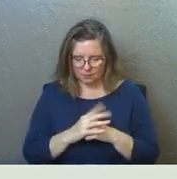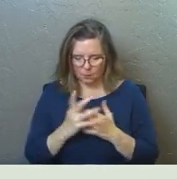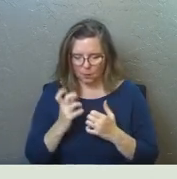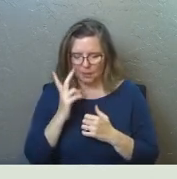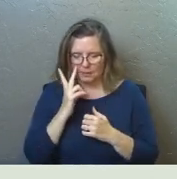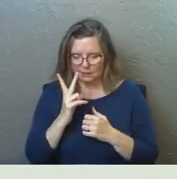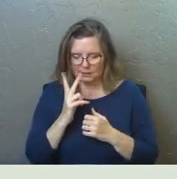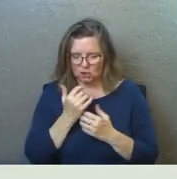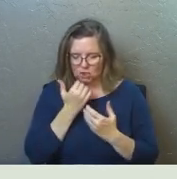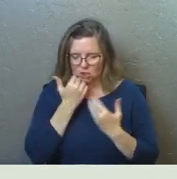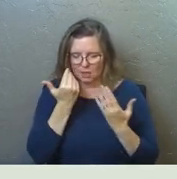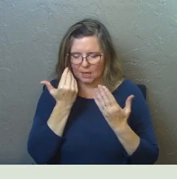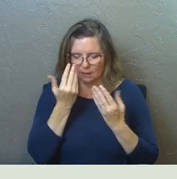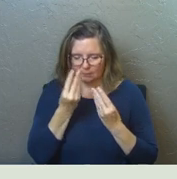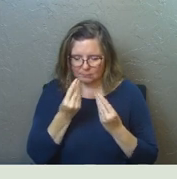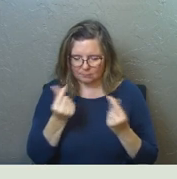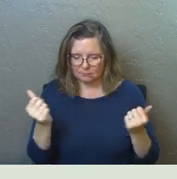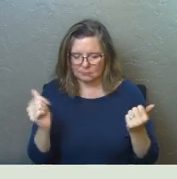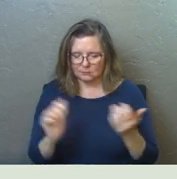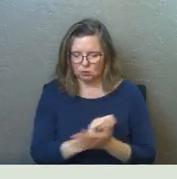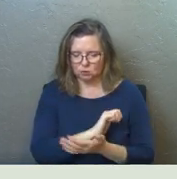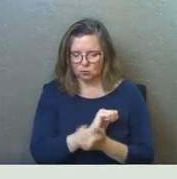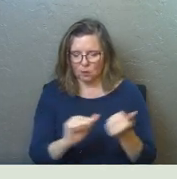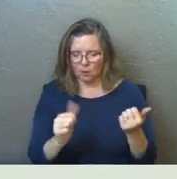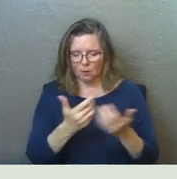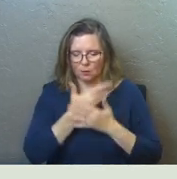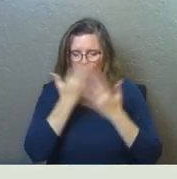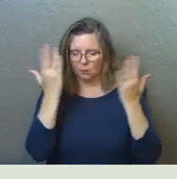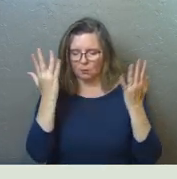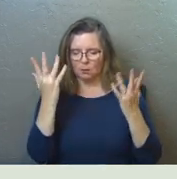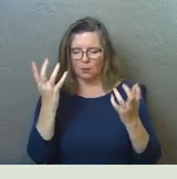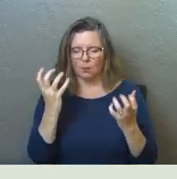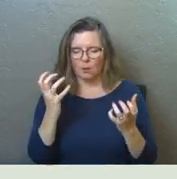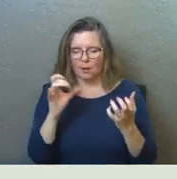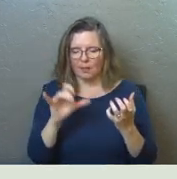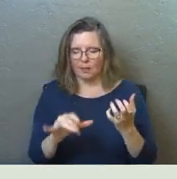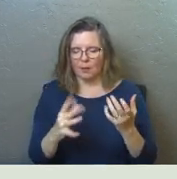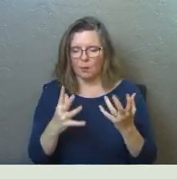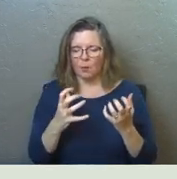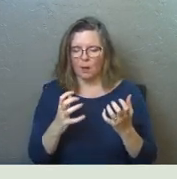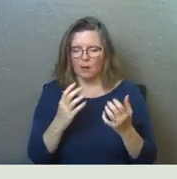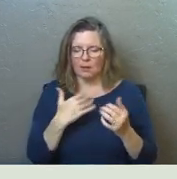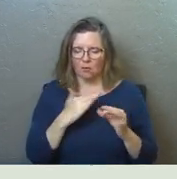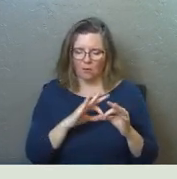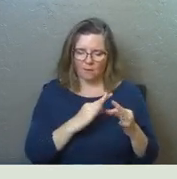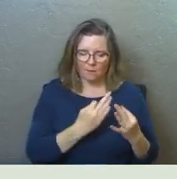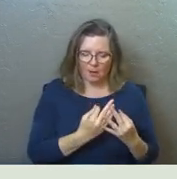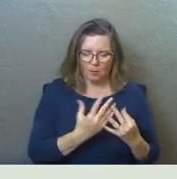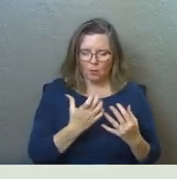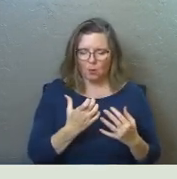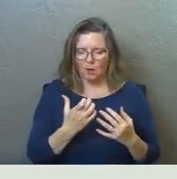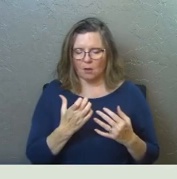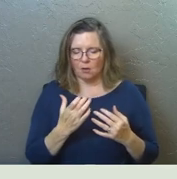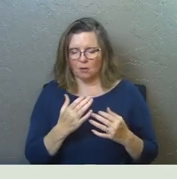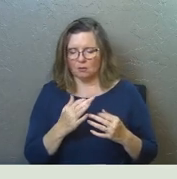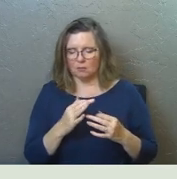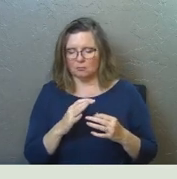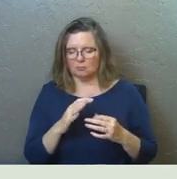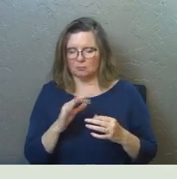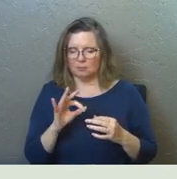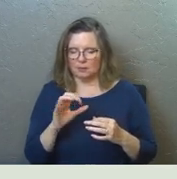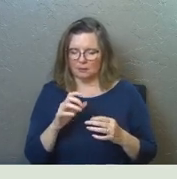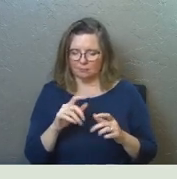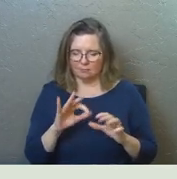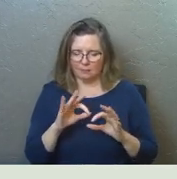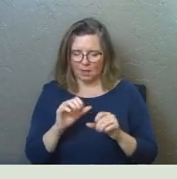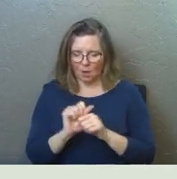We want to see shame that gets destroyed. And God, we want that. God, we want it in our family. God, we want it in our extended family. We